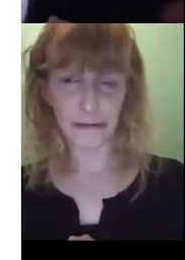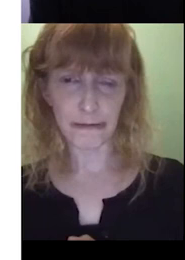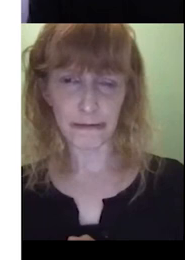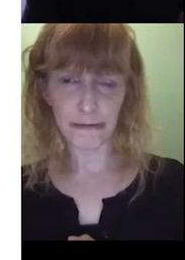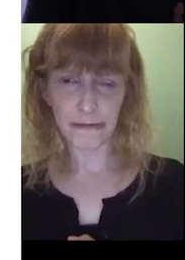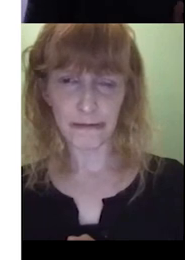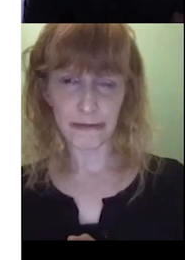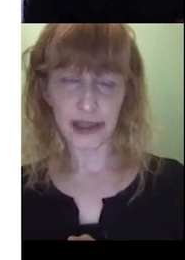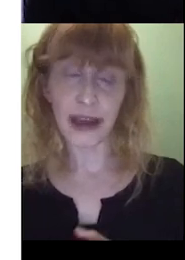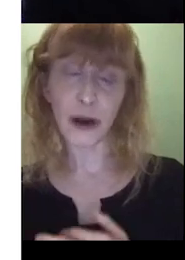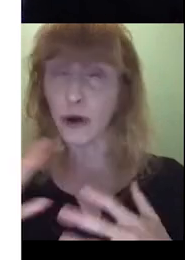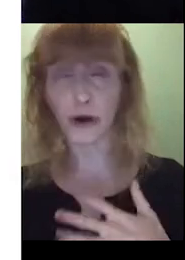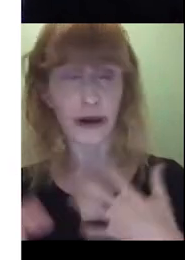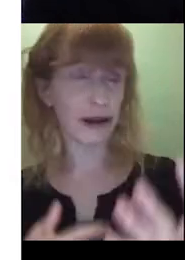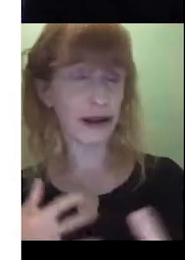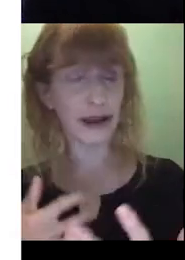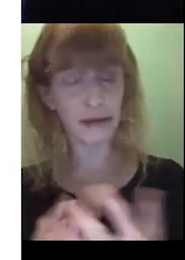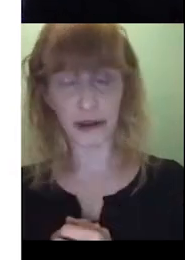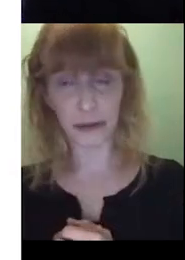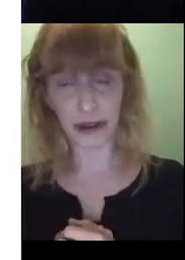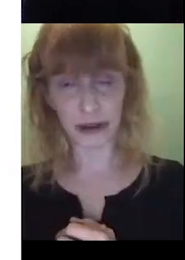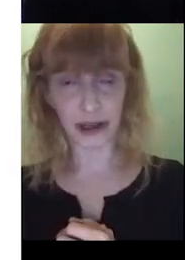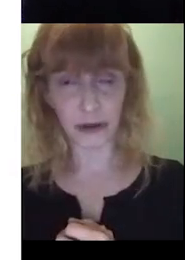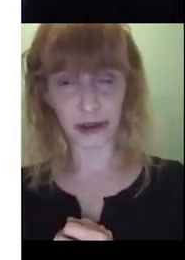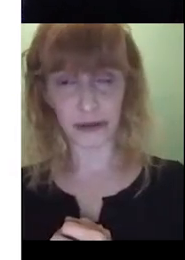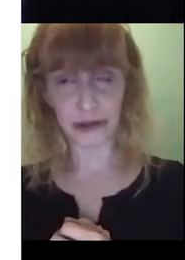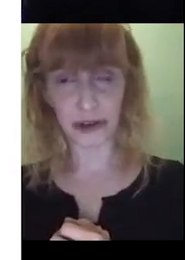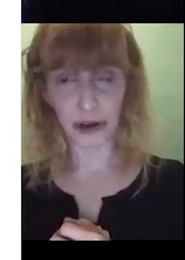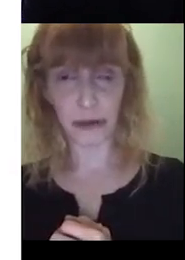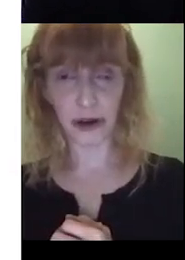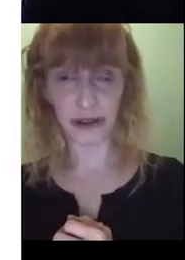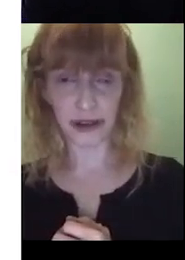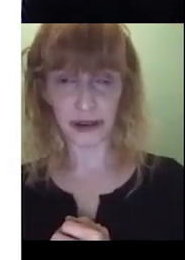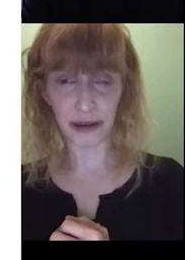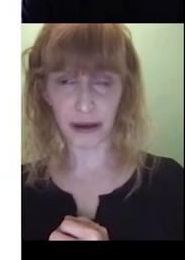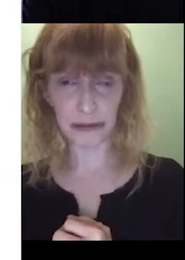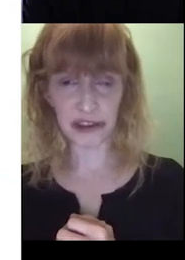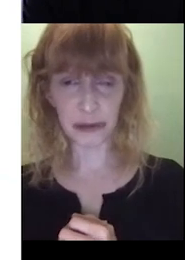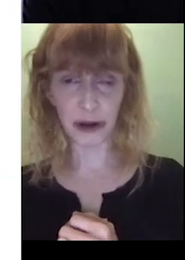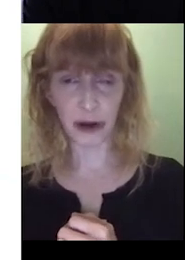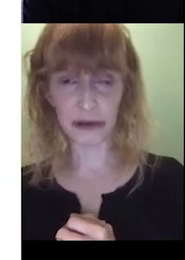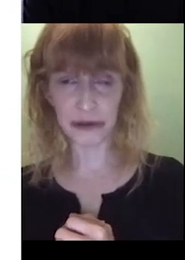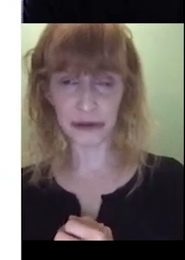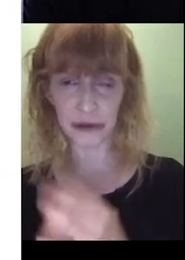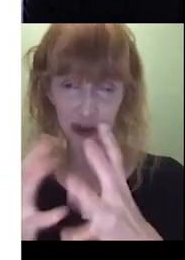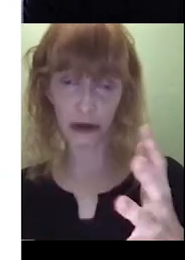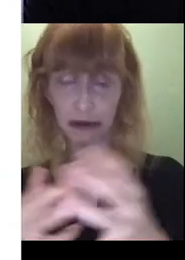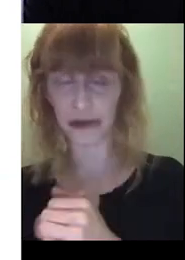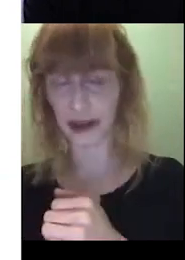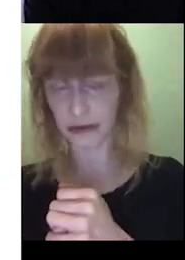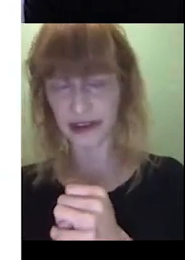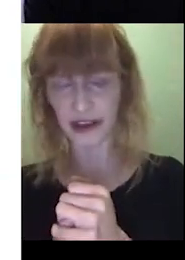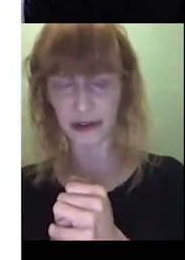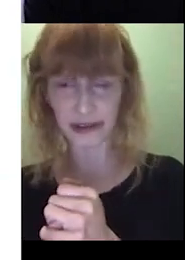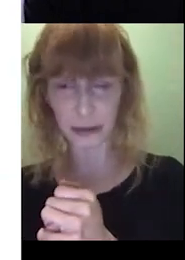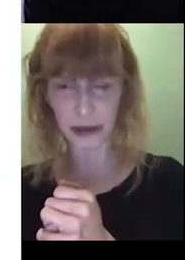Um, yeah. Or again, depending on the language level of the child, we might then, um, spring off, spring